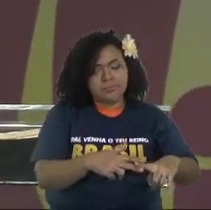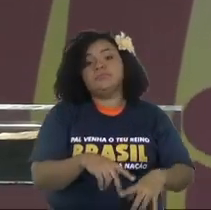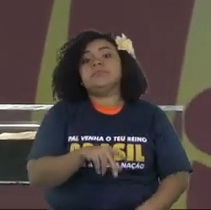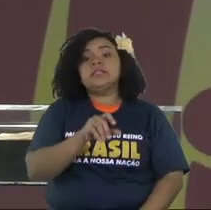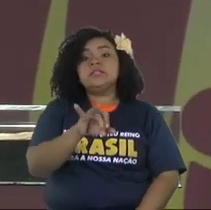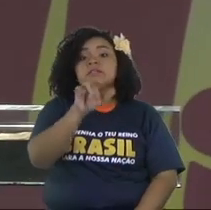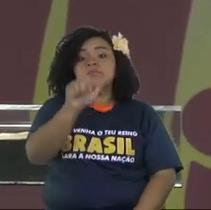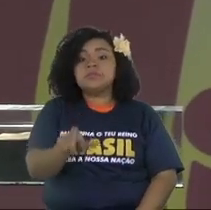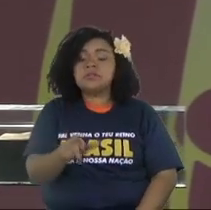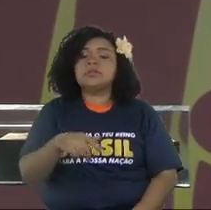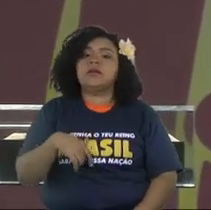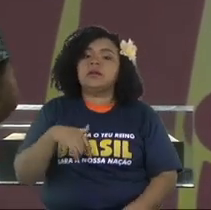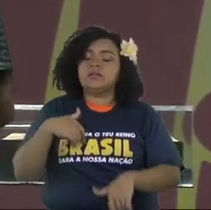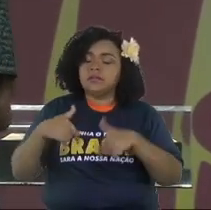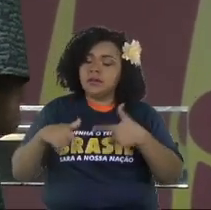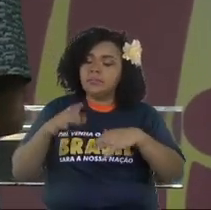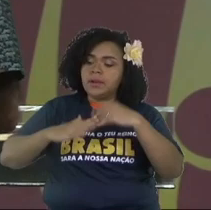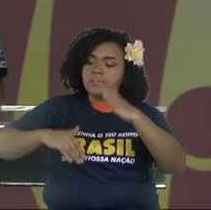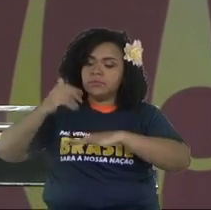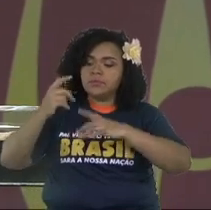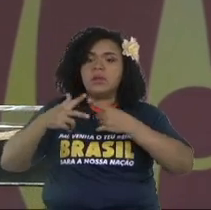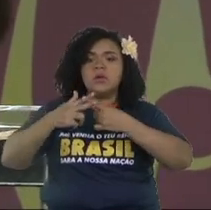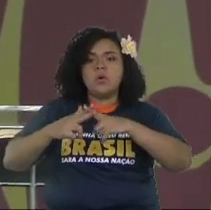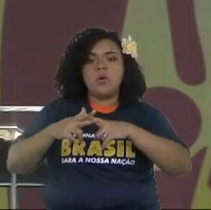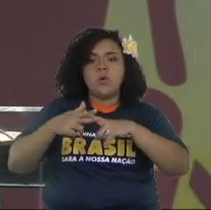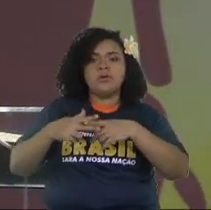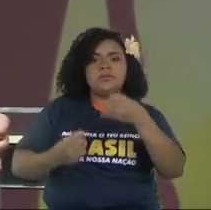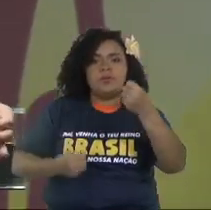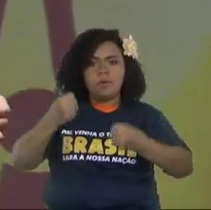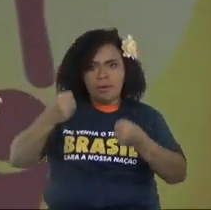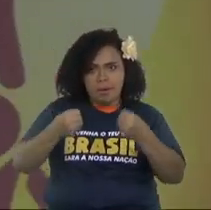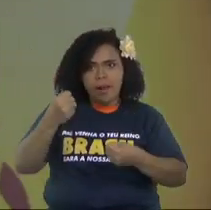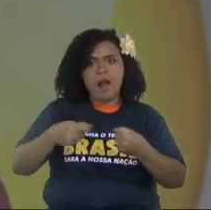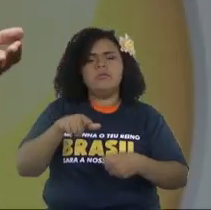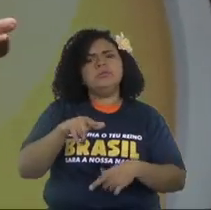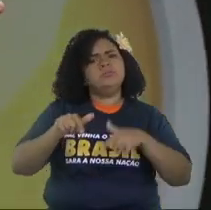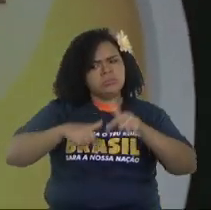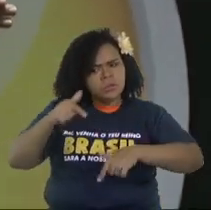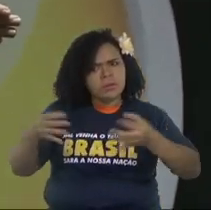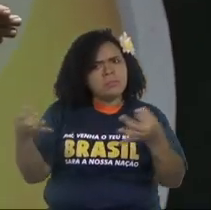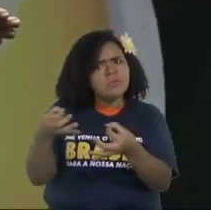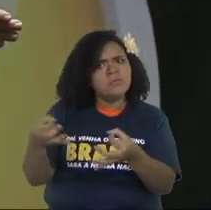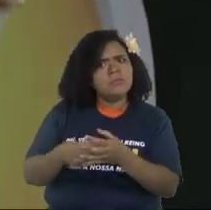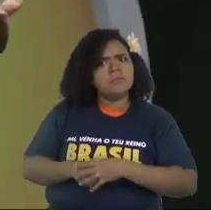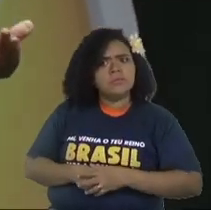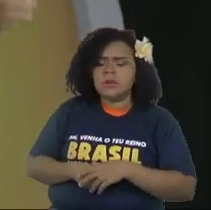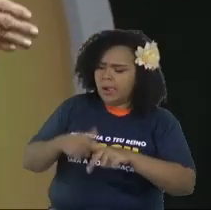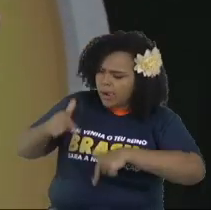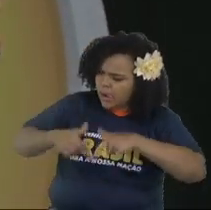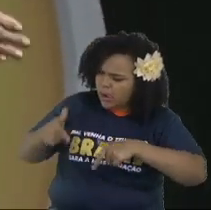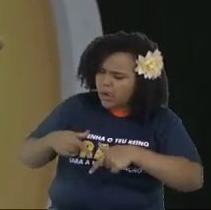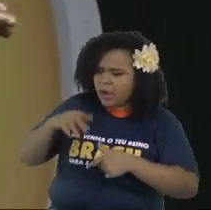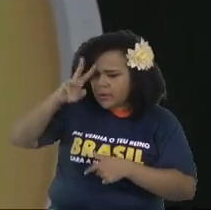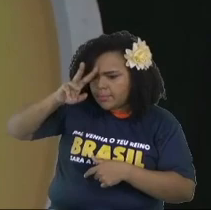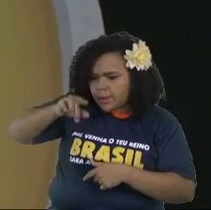mechanic, you fixed the car as was the Jesus car. You were